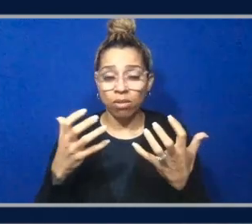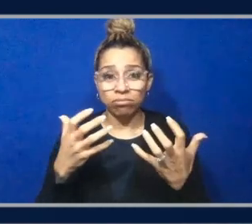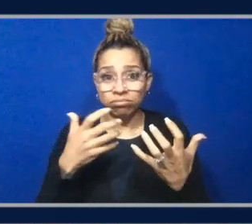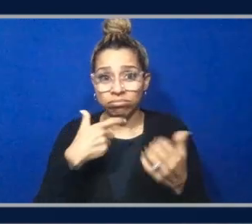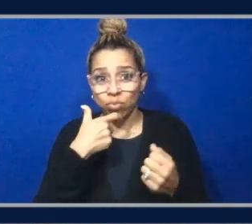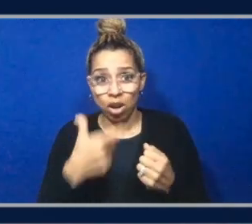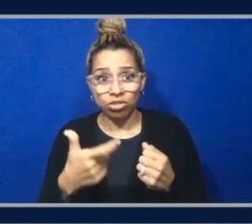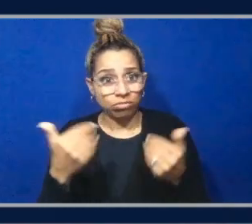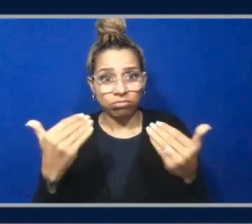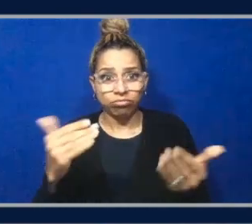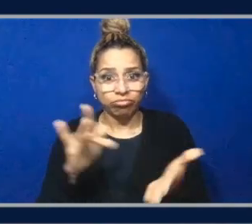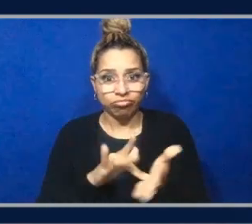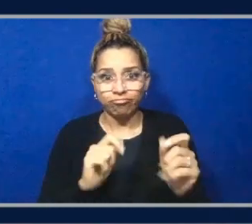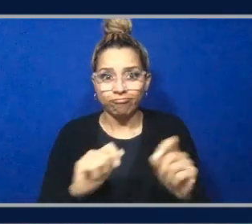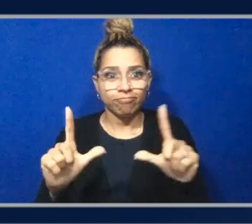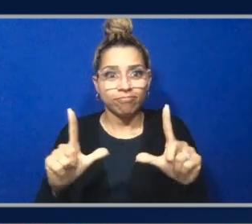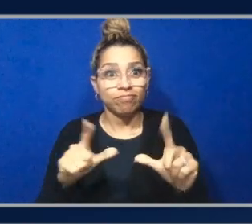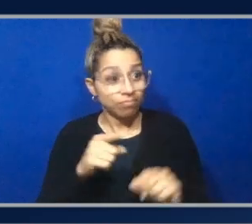That's